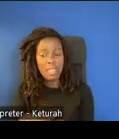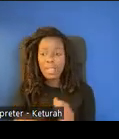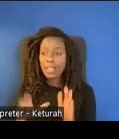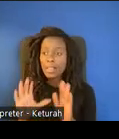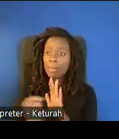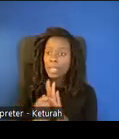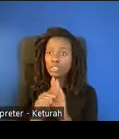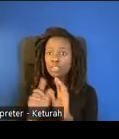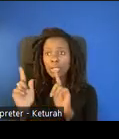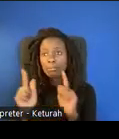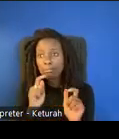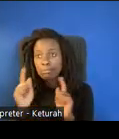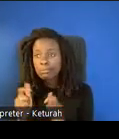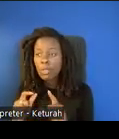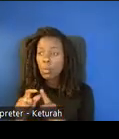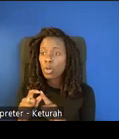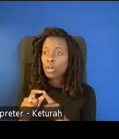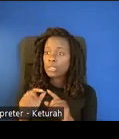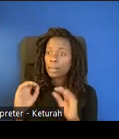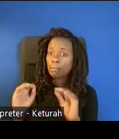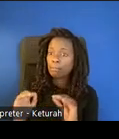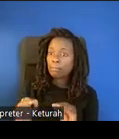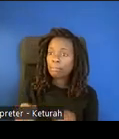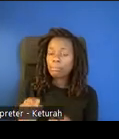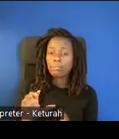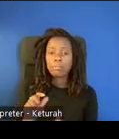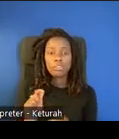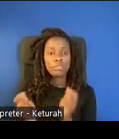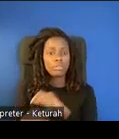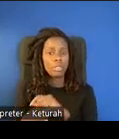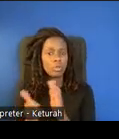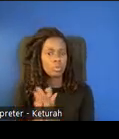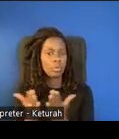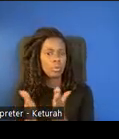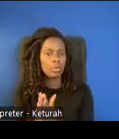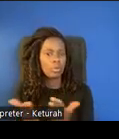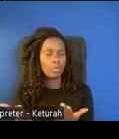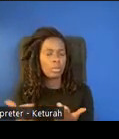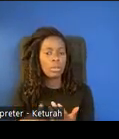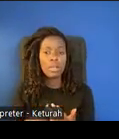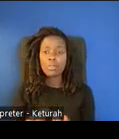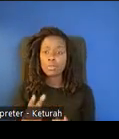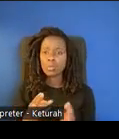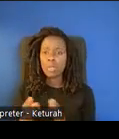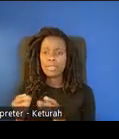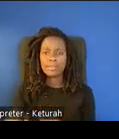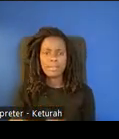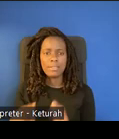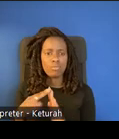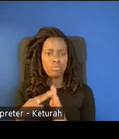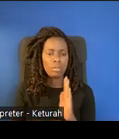they put in, have been converted into a book. So there are two ways that they can read the book. One